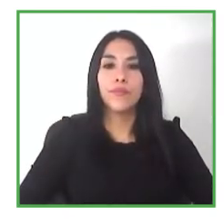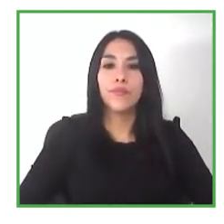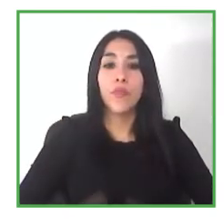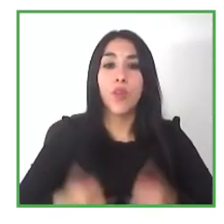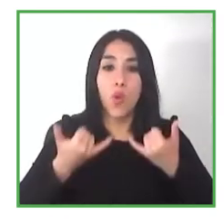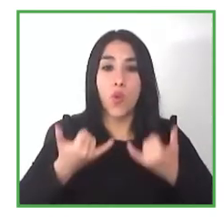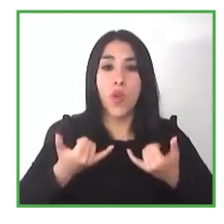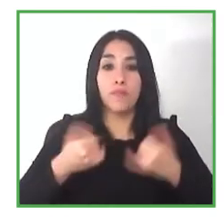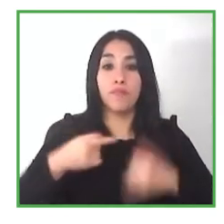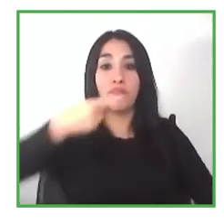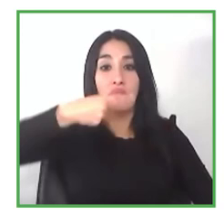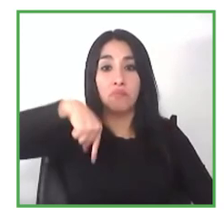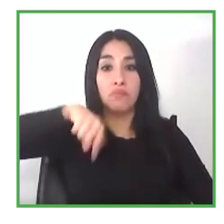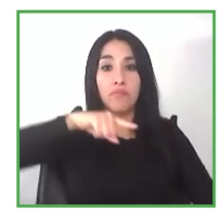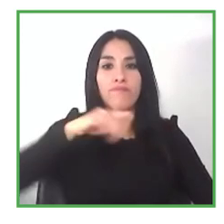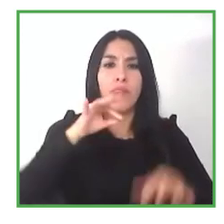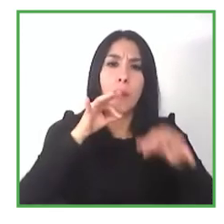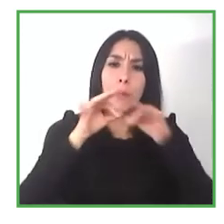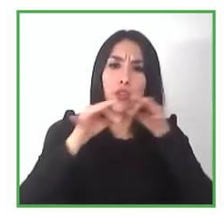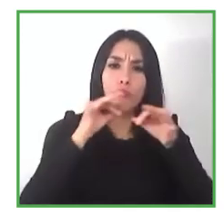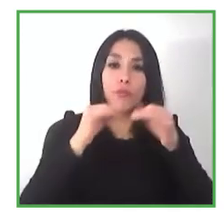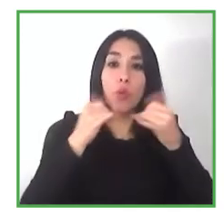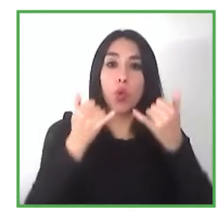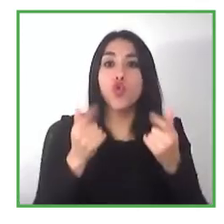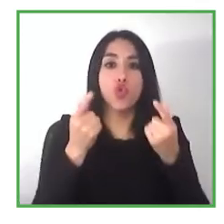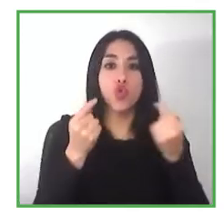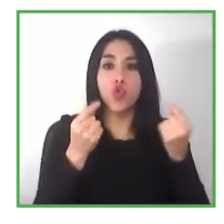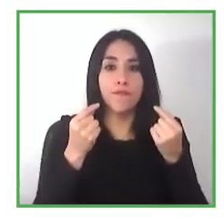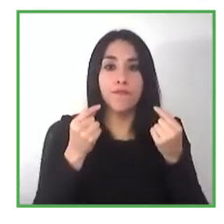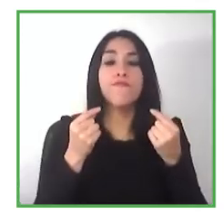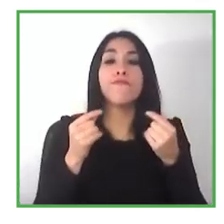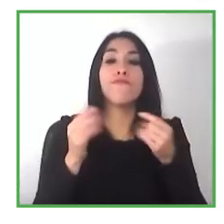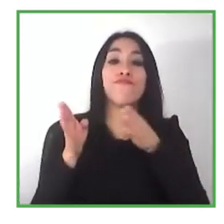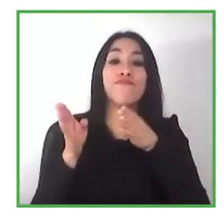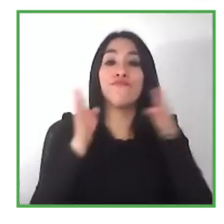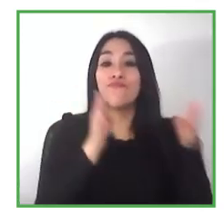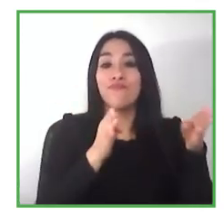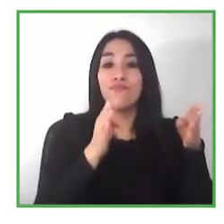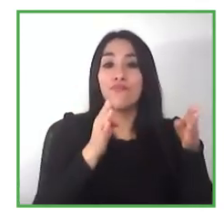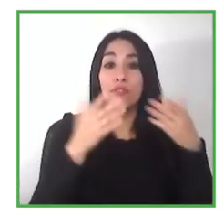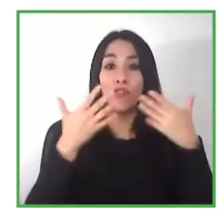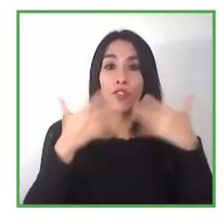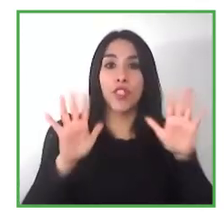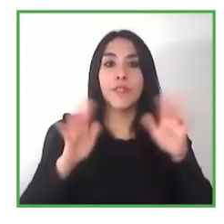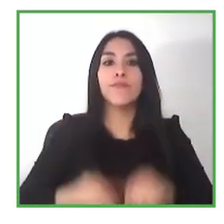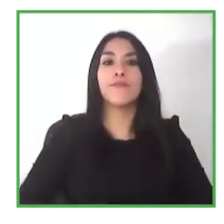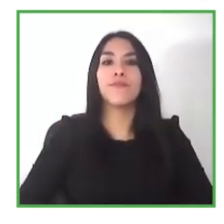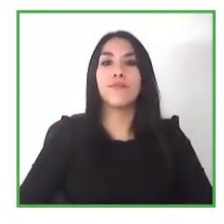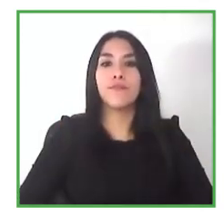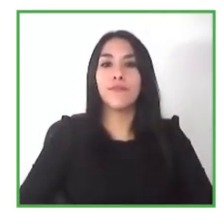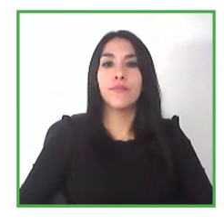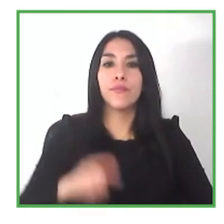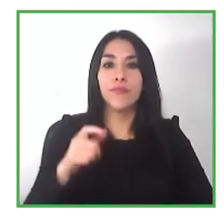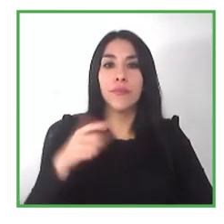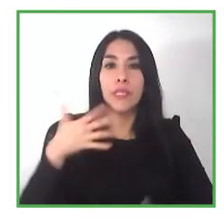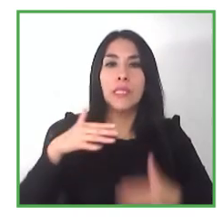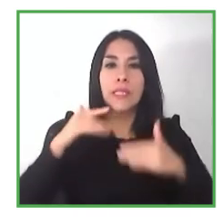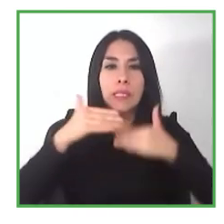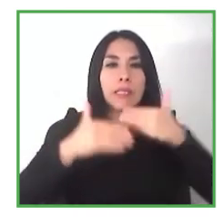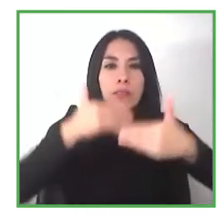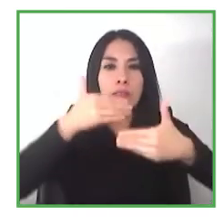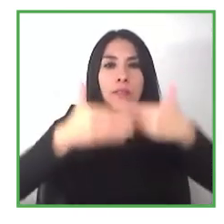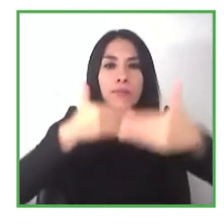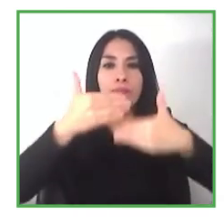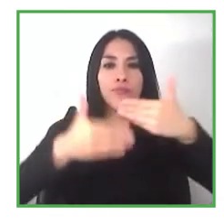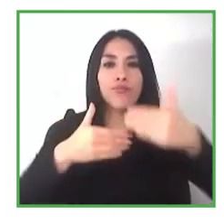after that is the over protection and i think that is very related to our culture right so our families for instance are